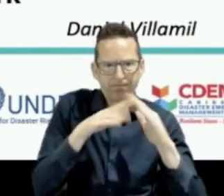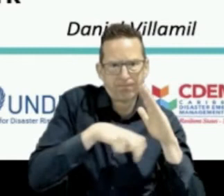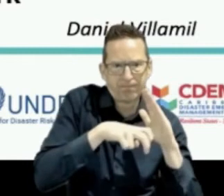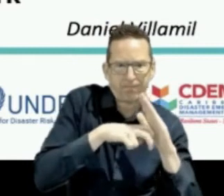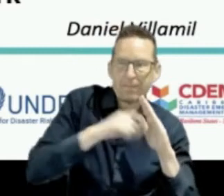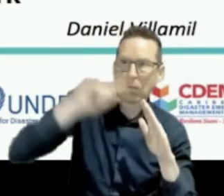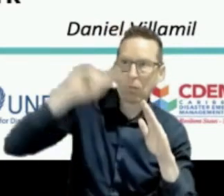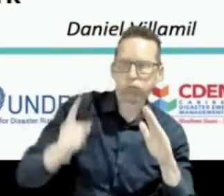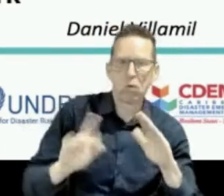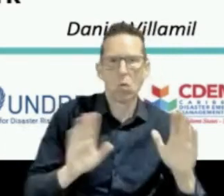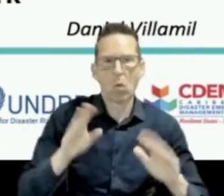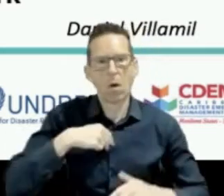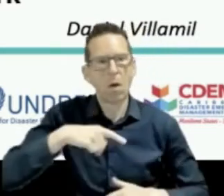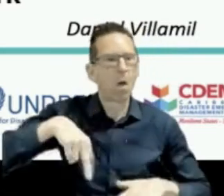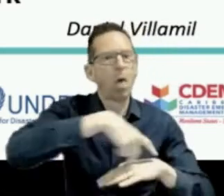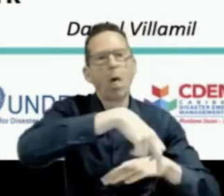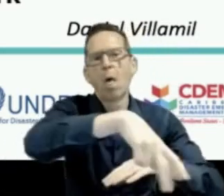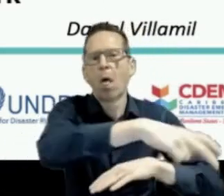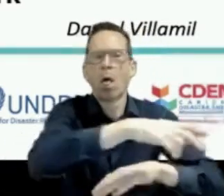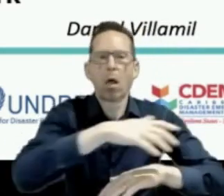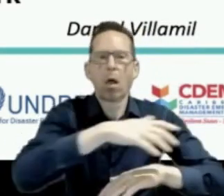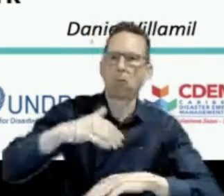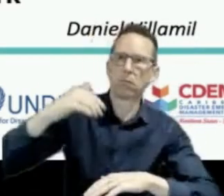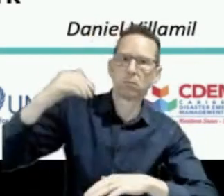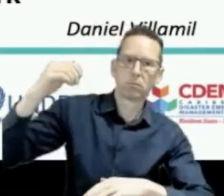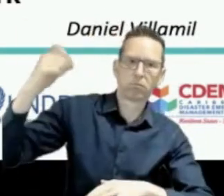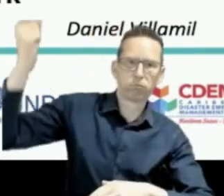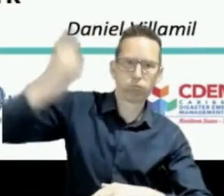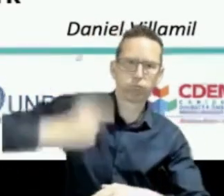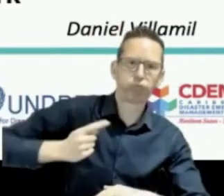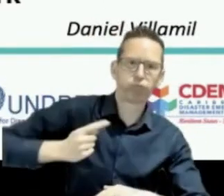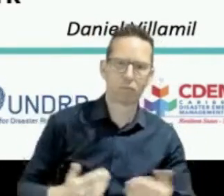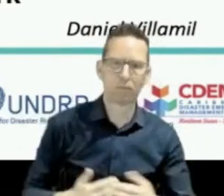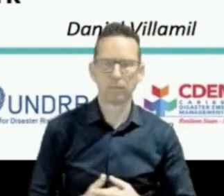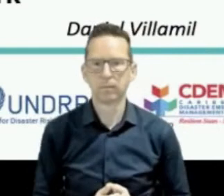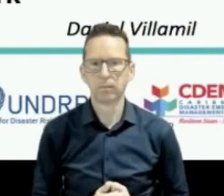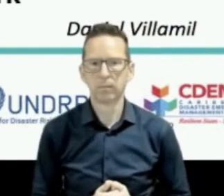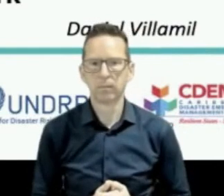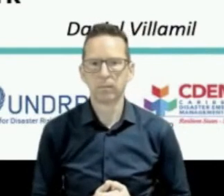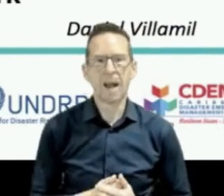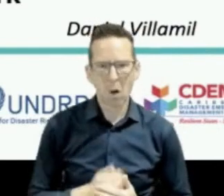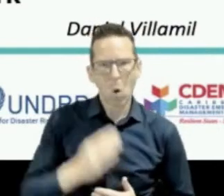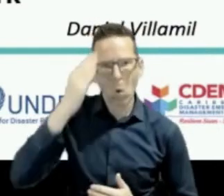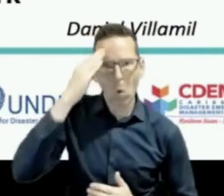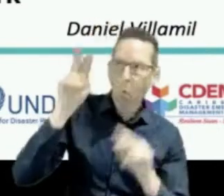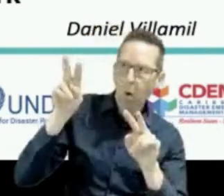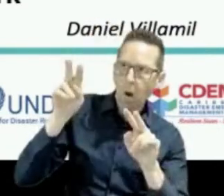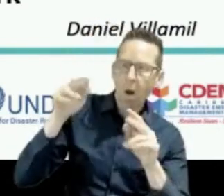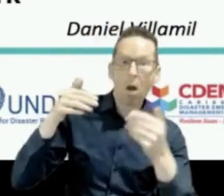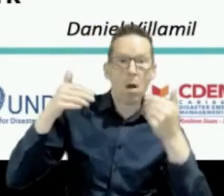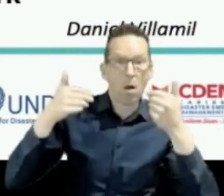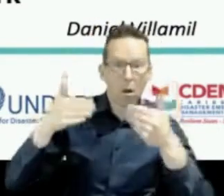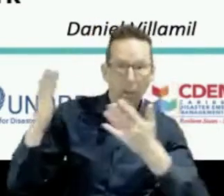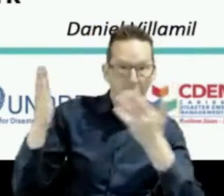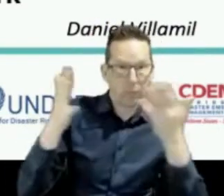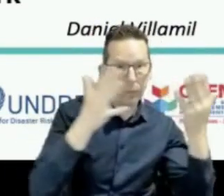postpone an event, when you would evacuate and when you would resume activities. And this of course depends on having reliable monitoring of the weather,